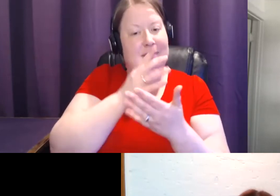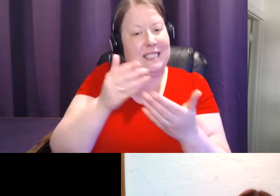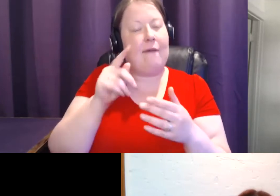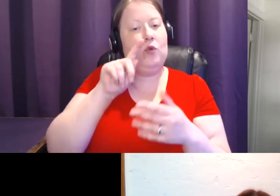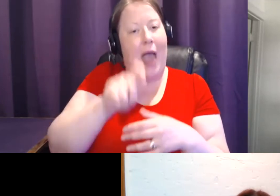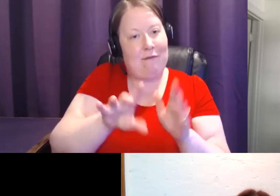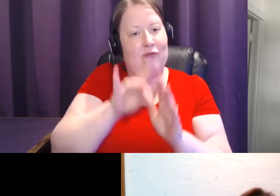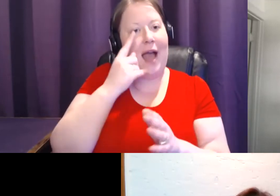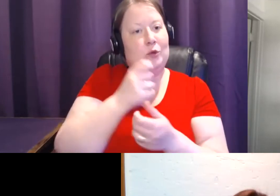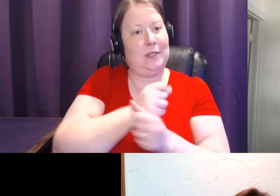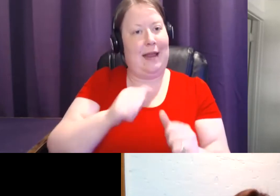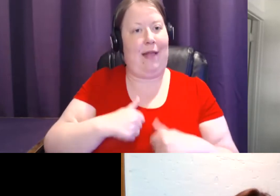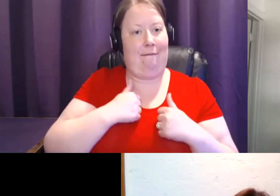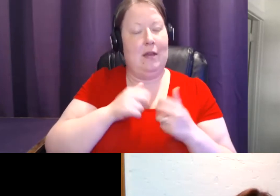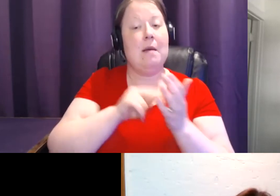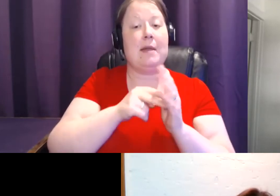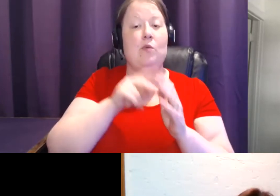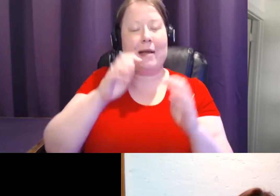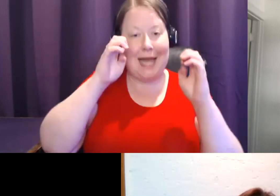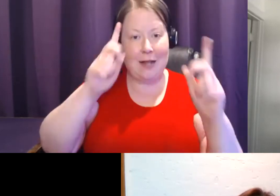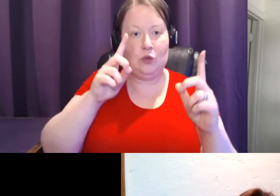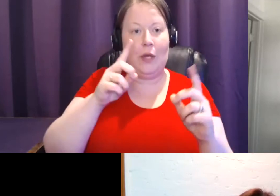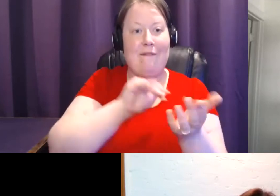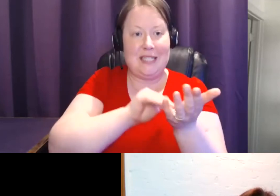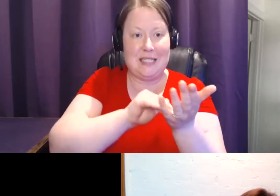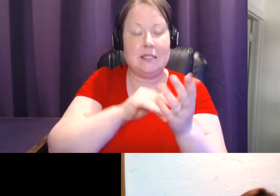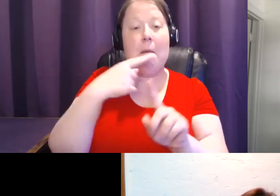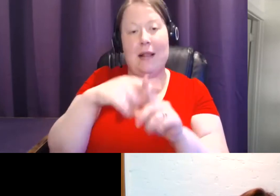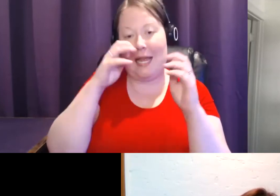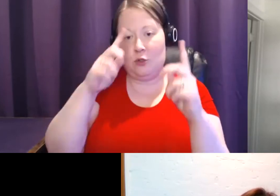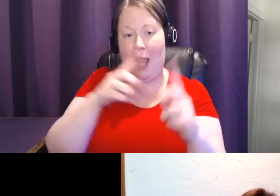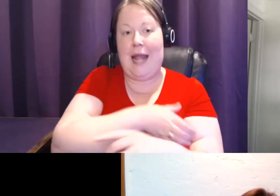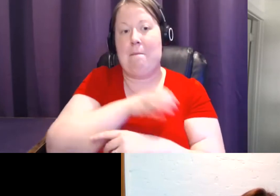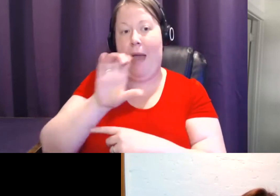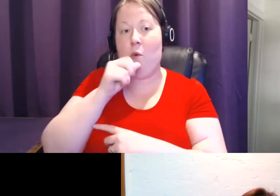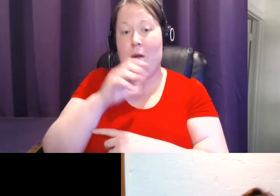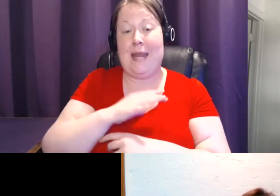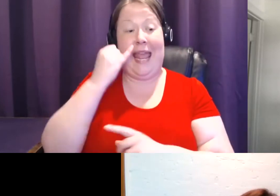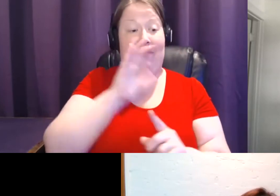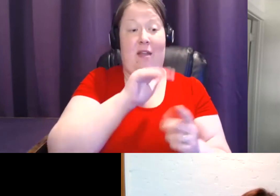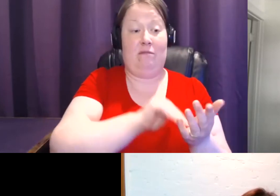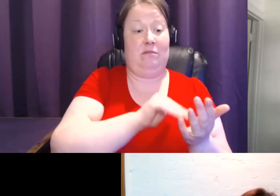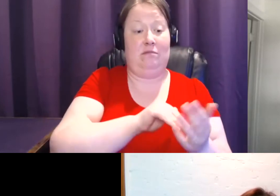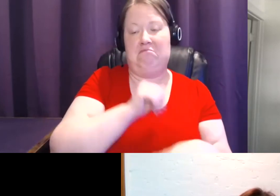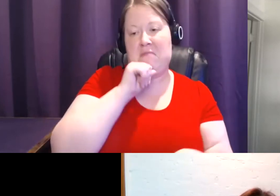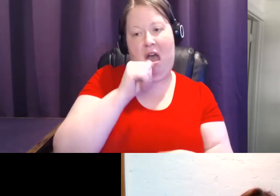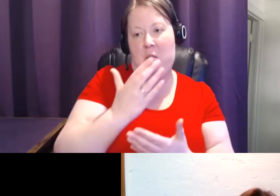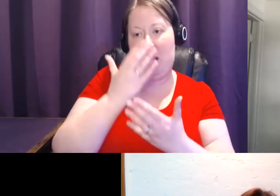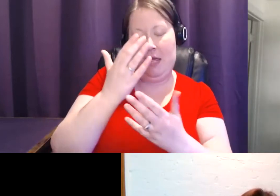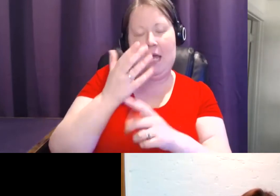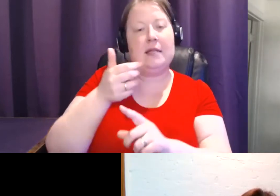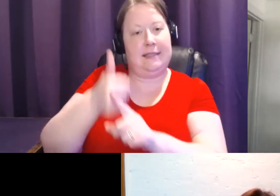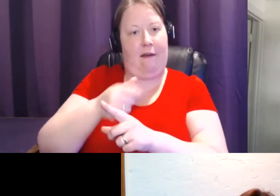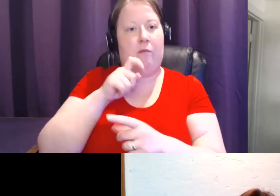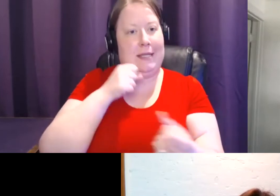have to educate physicians and we have to educate and empower women that if their physician doesn't recommend it, they must advocate for it.